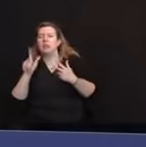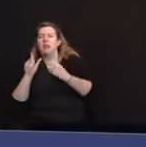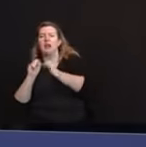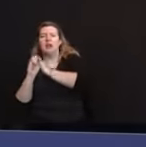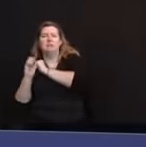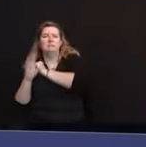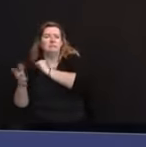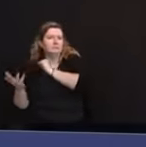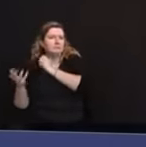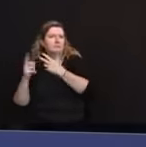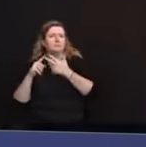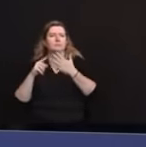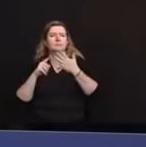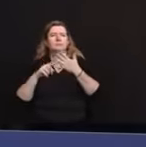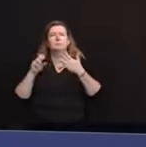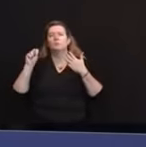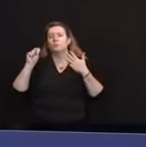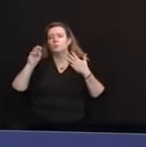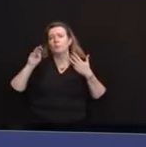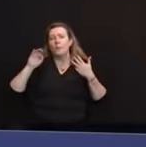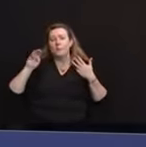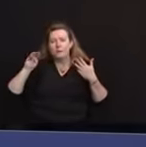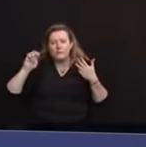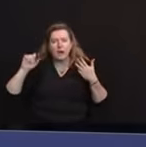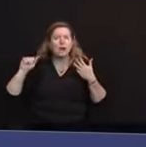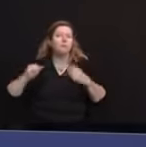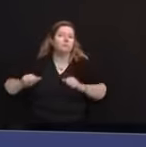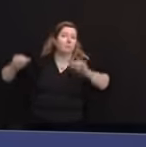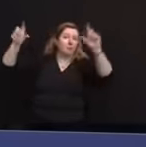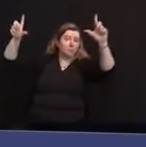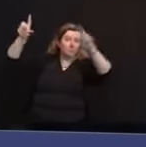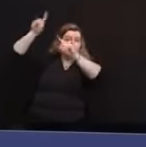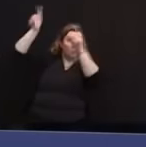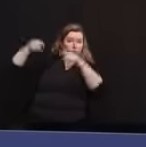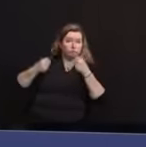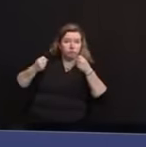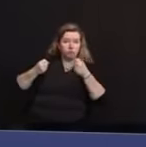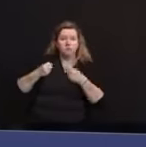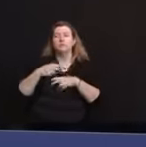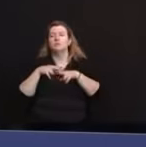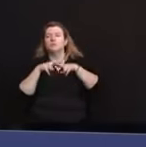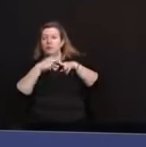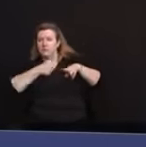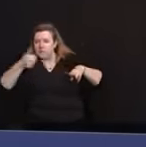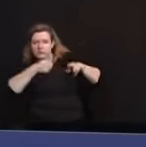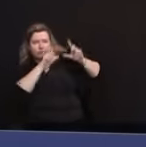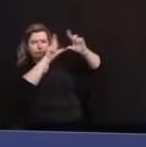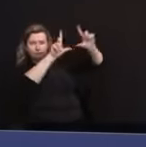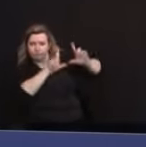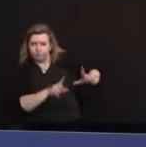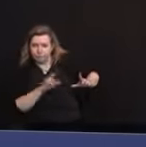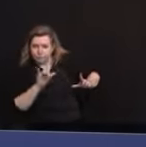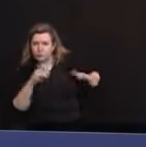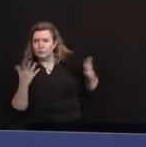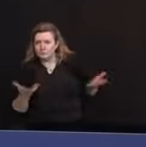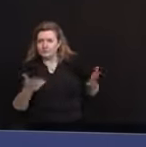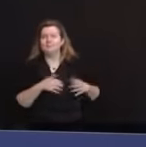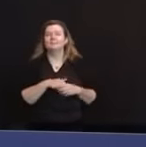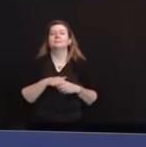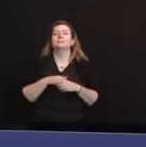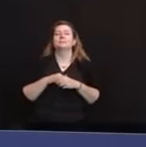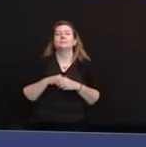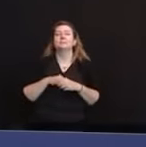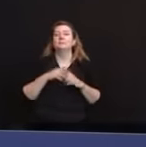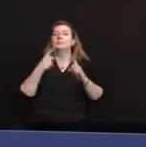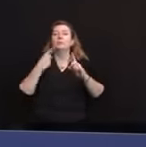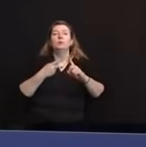and transit ads. As part of our effort to make science-based public health education information as